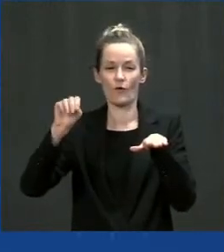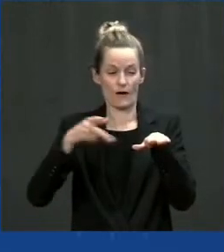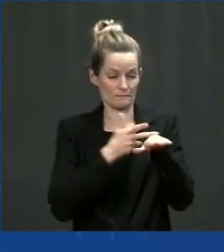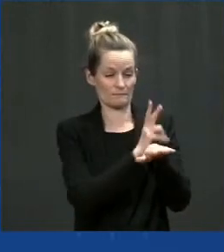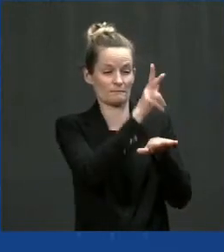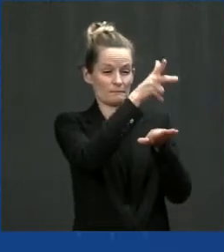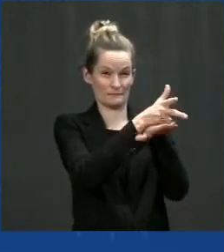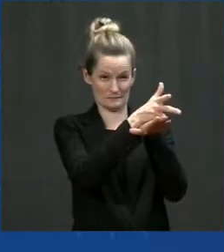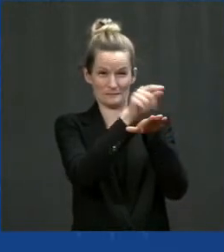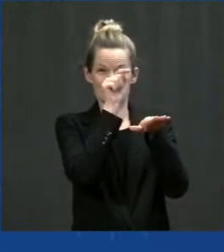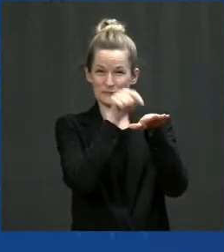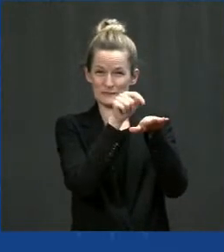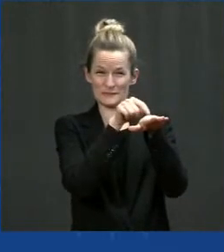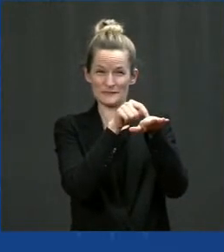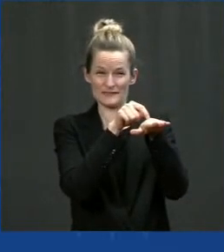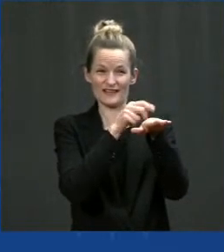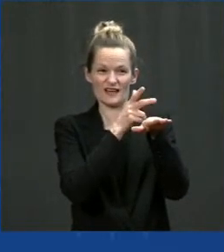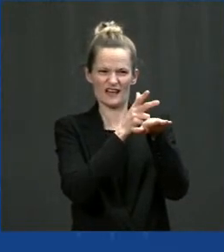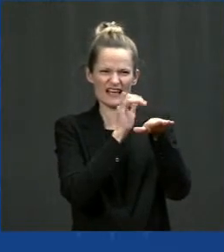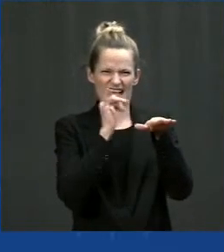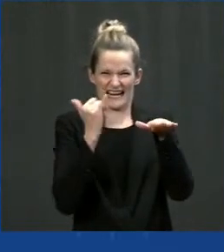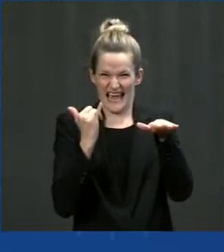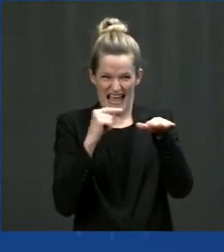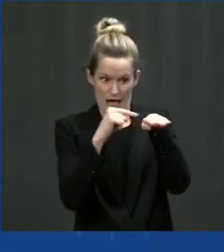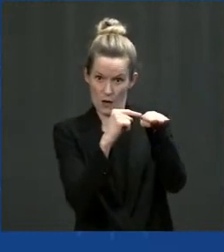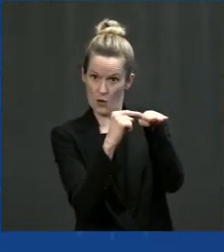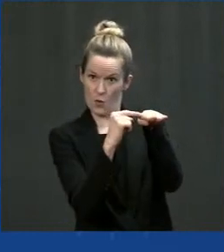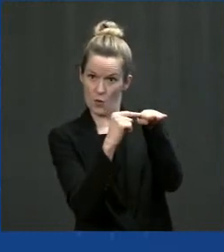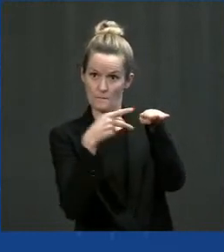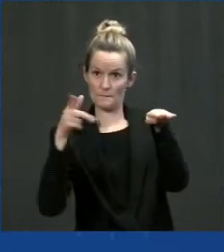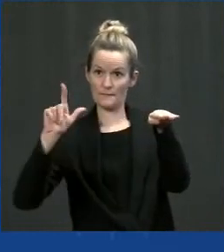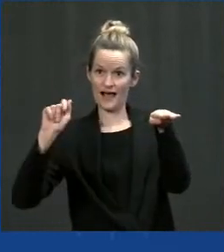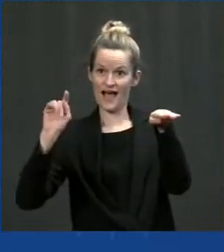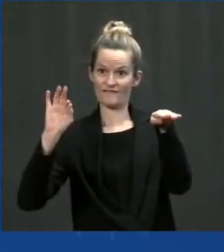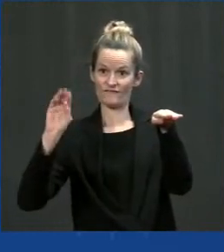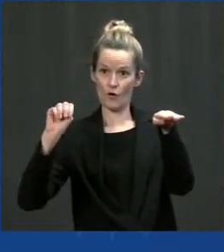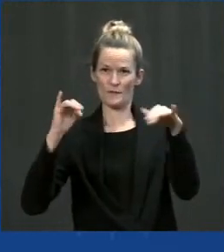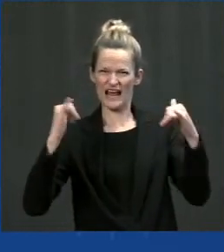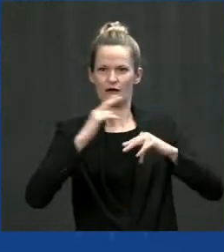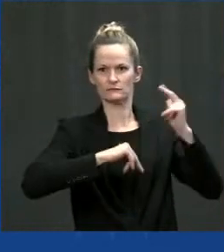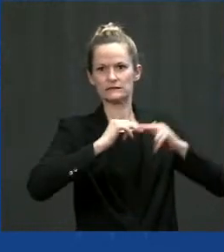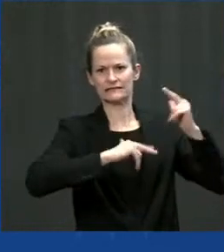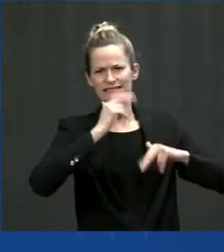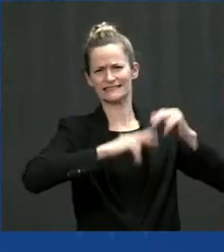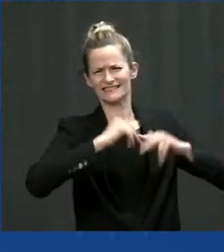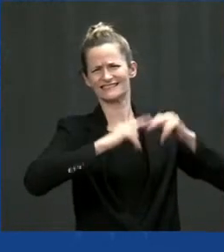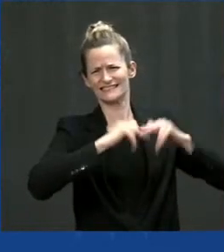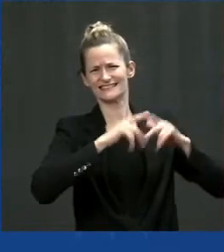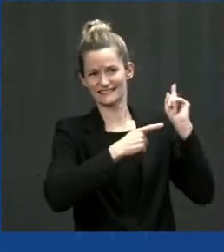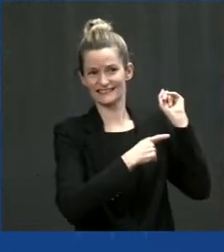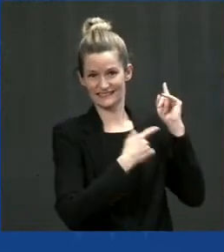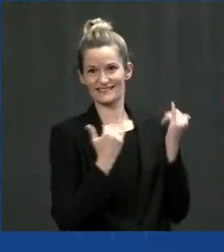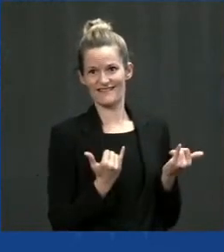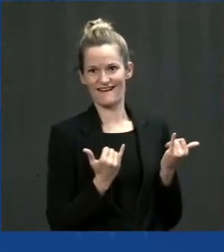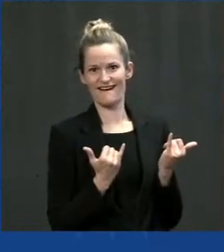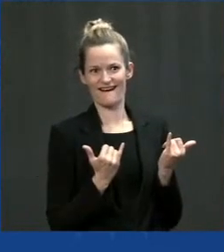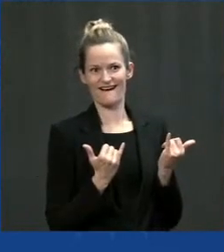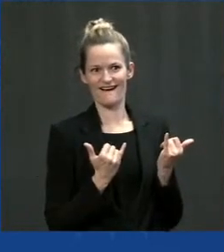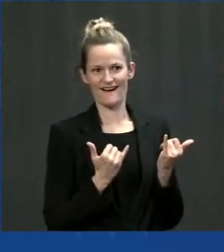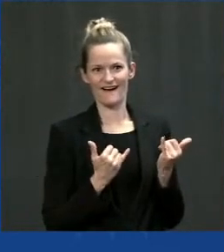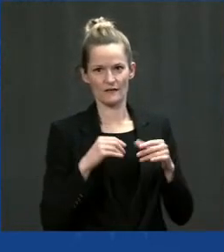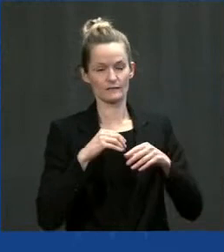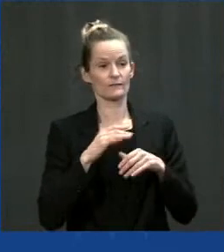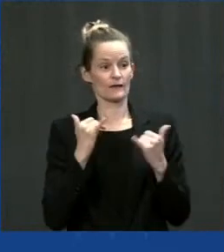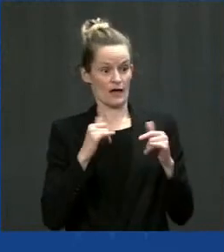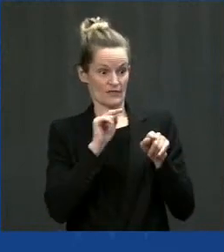you know, the regular transit systems that are electric based. It's phenomenal what's going